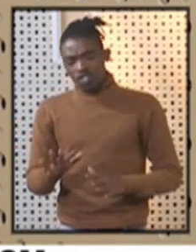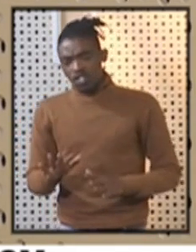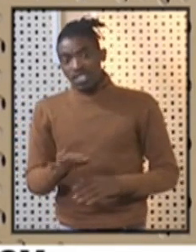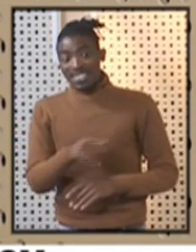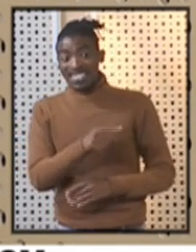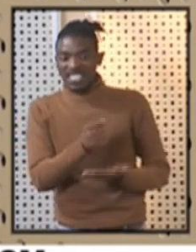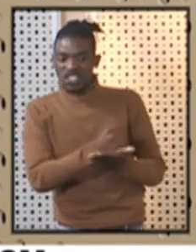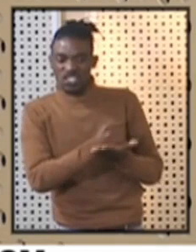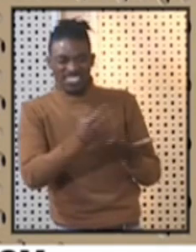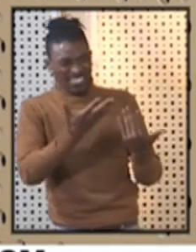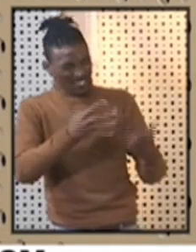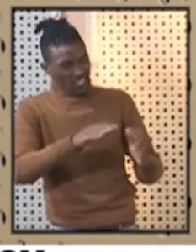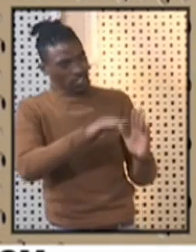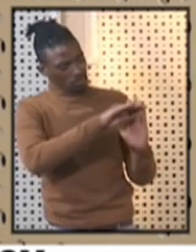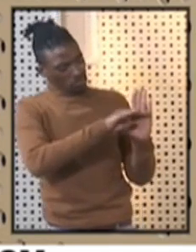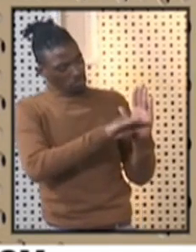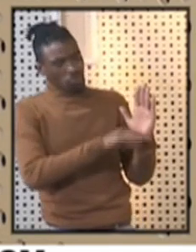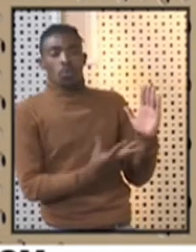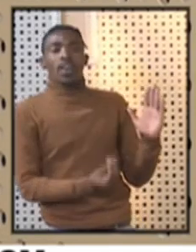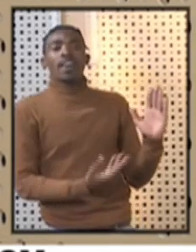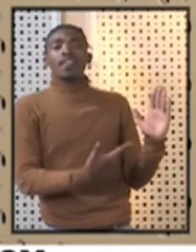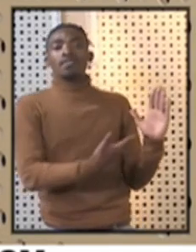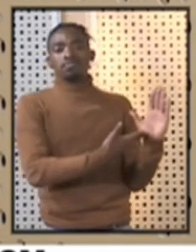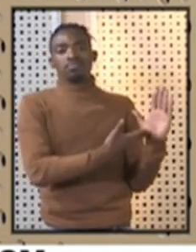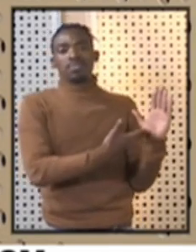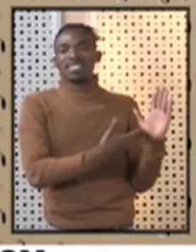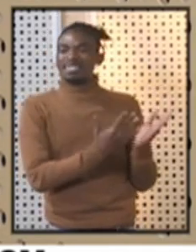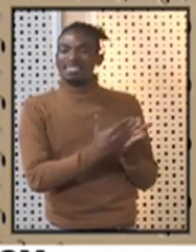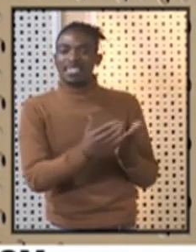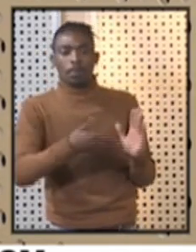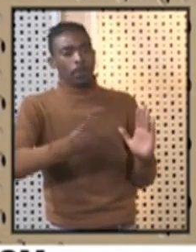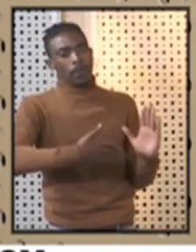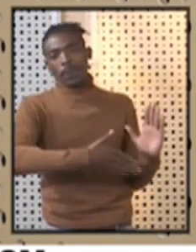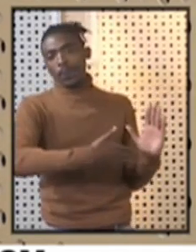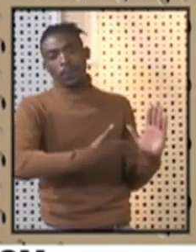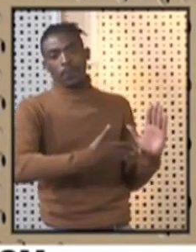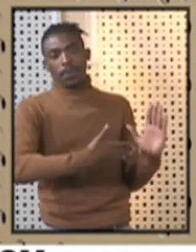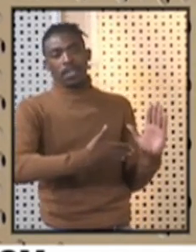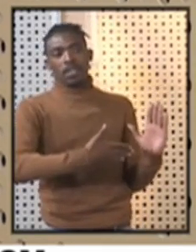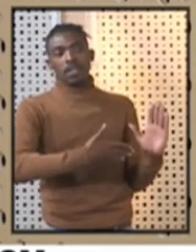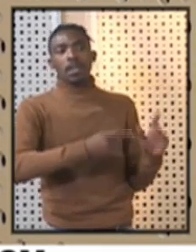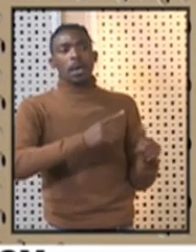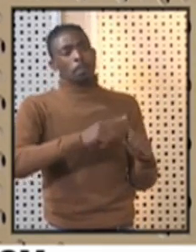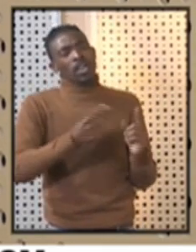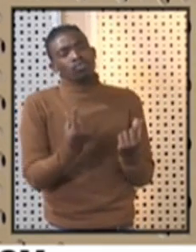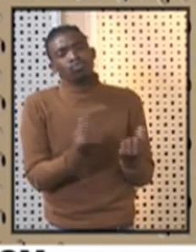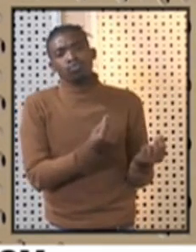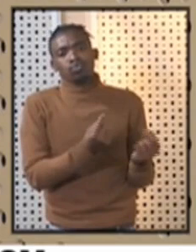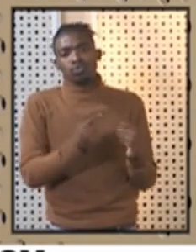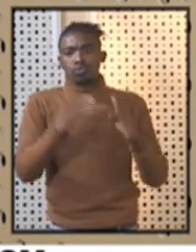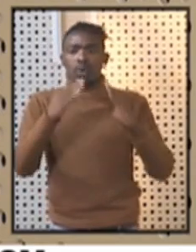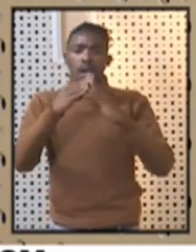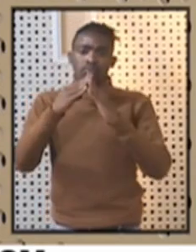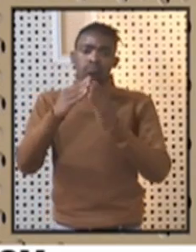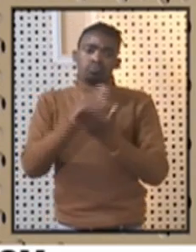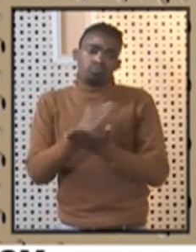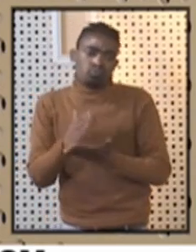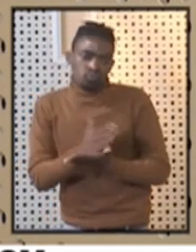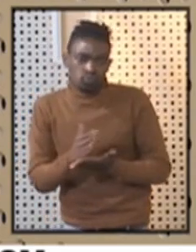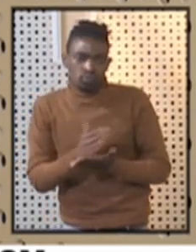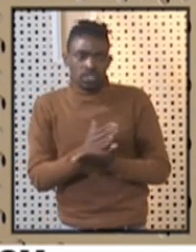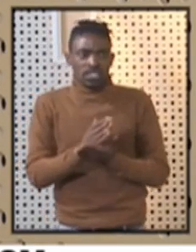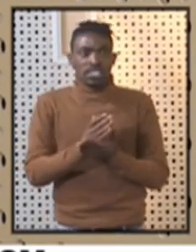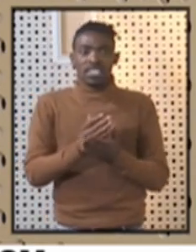under their list and others might not be registered under Airbnb but do home sharing, do a home